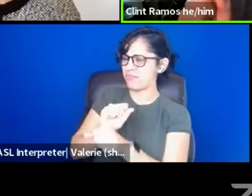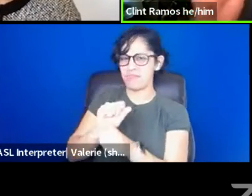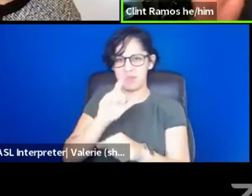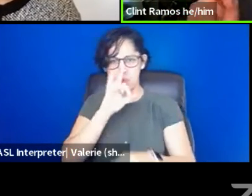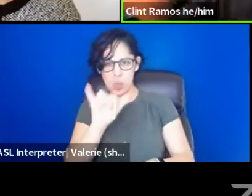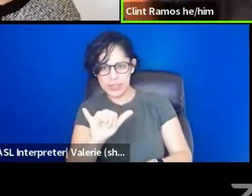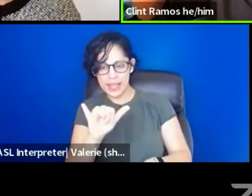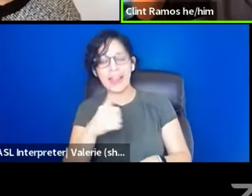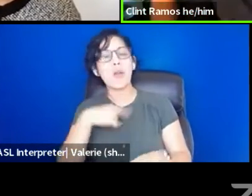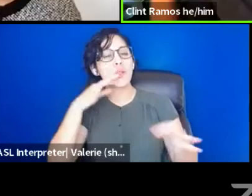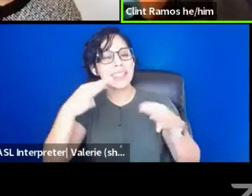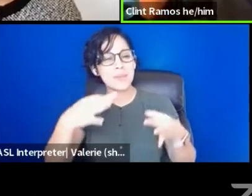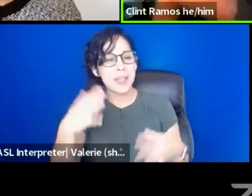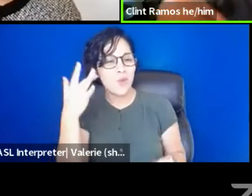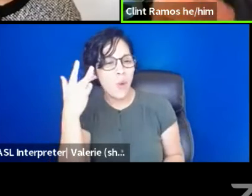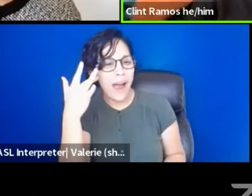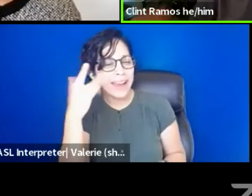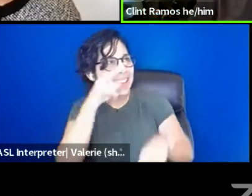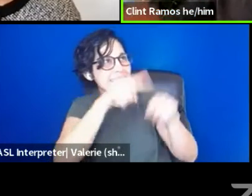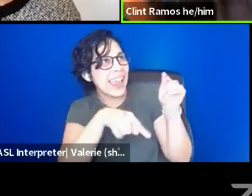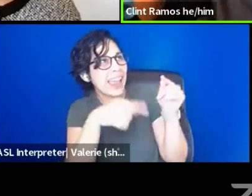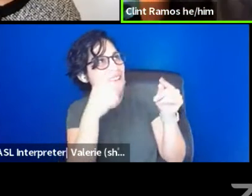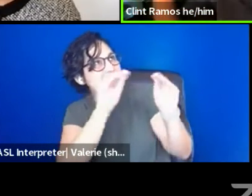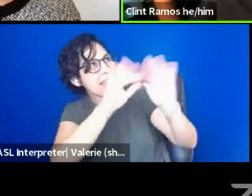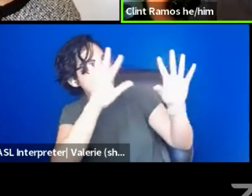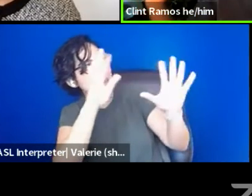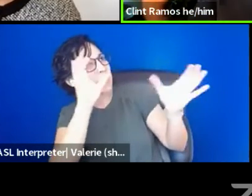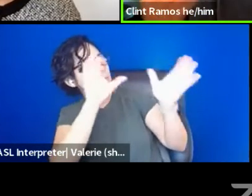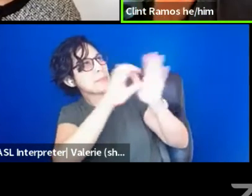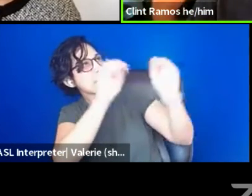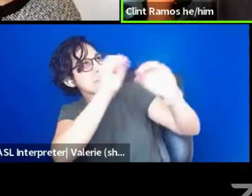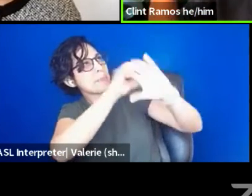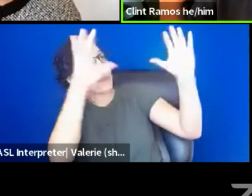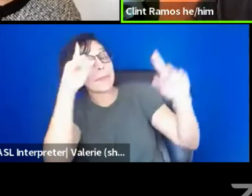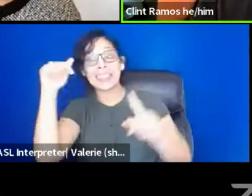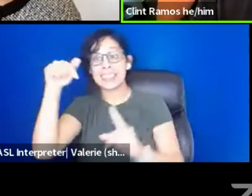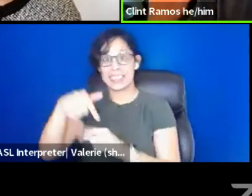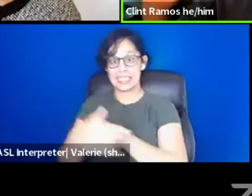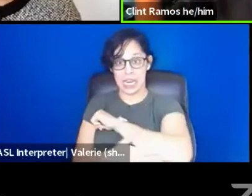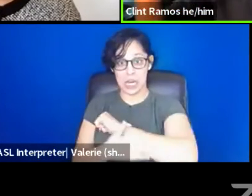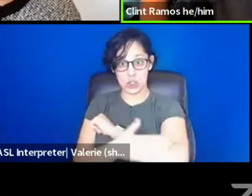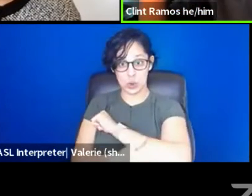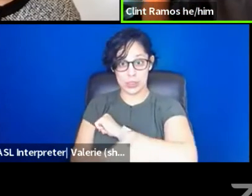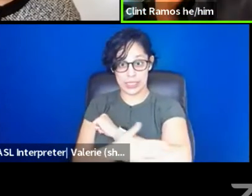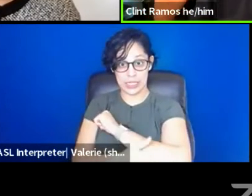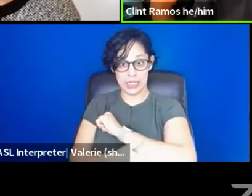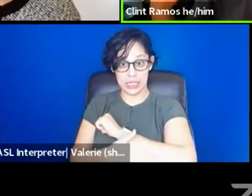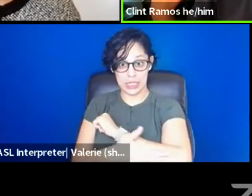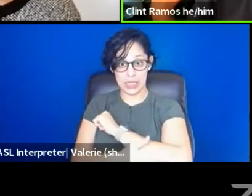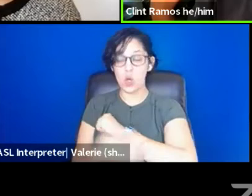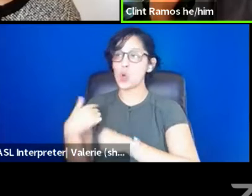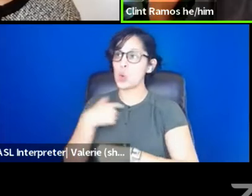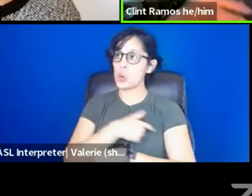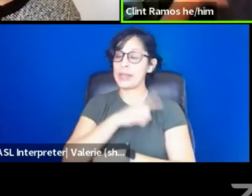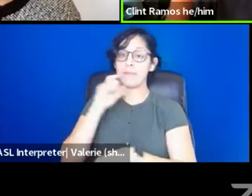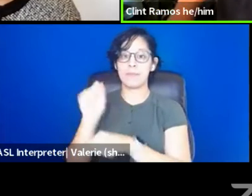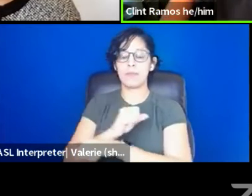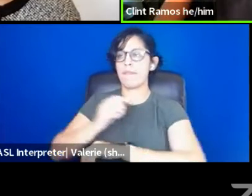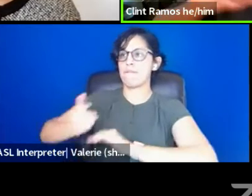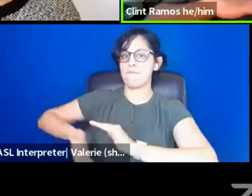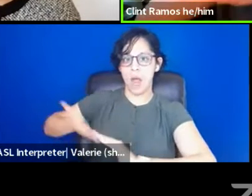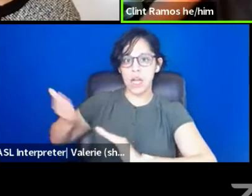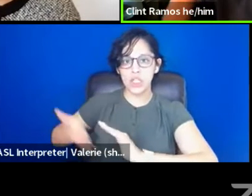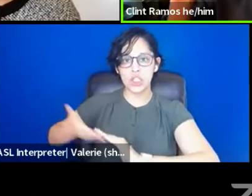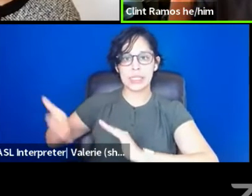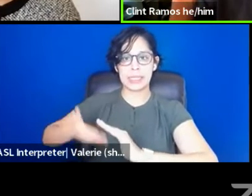tell you why, right? Because this country and time immemorial, we have actually been functioning. We have